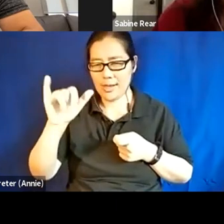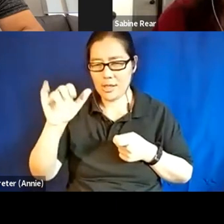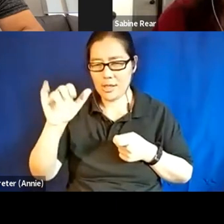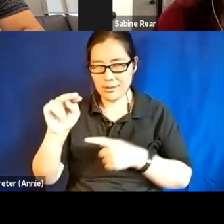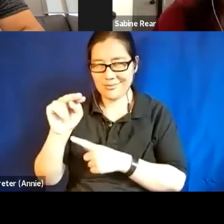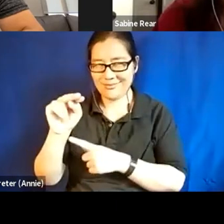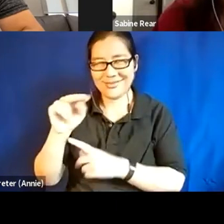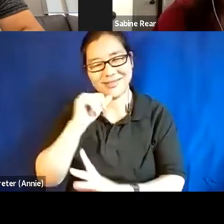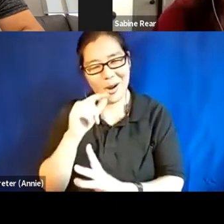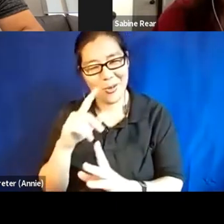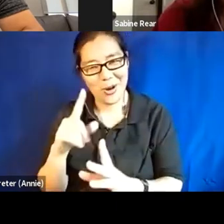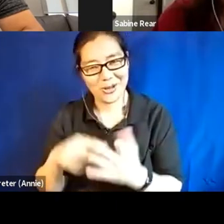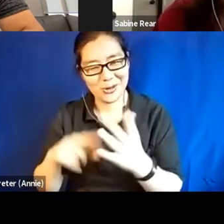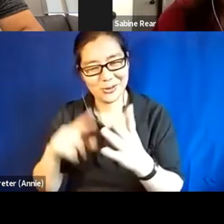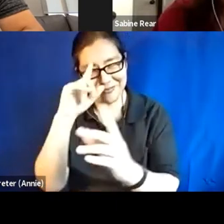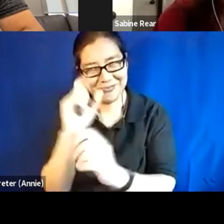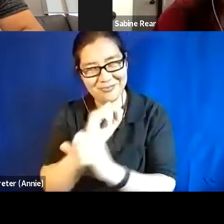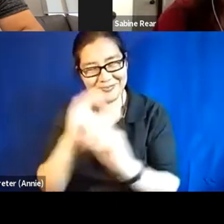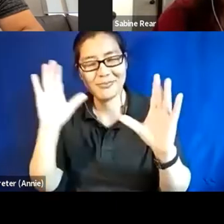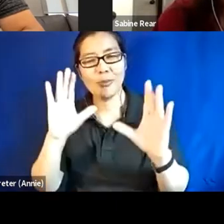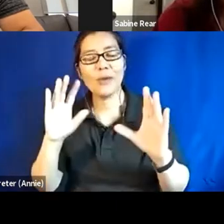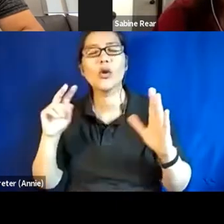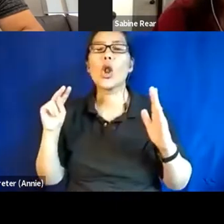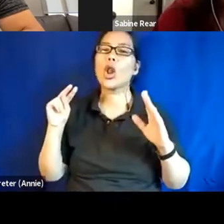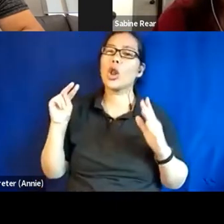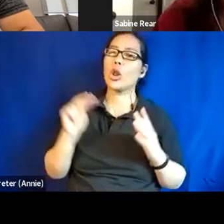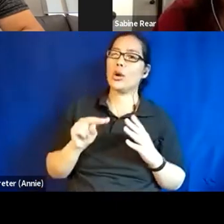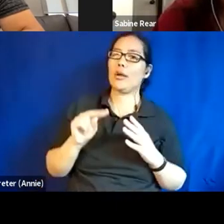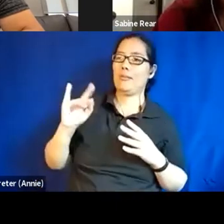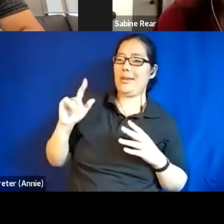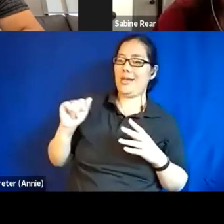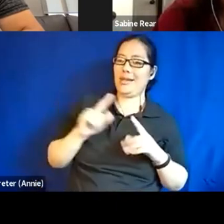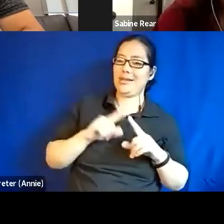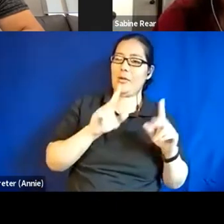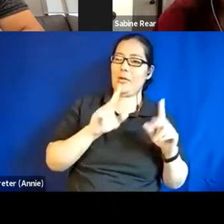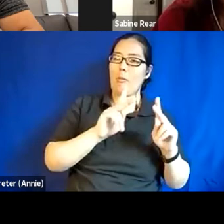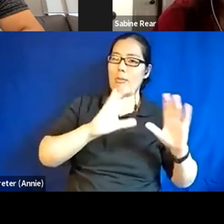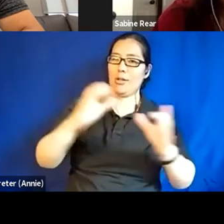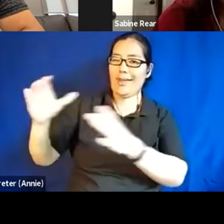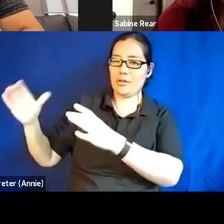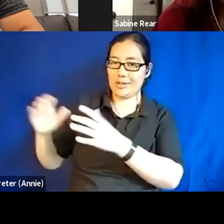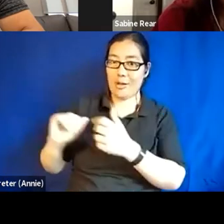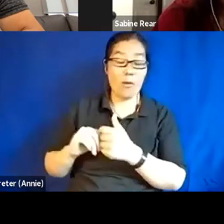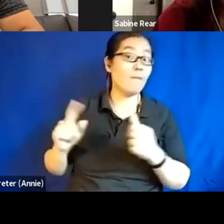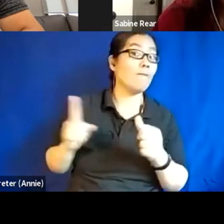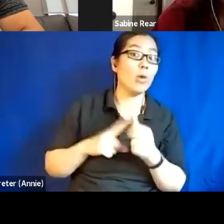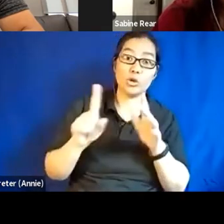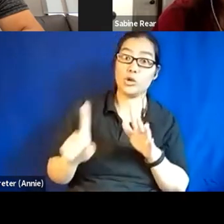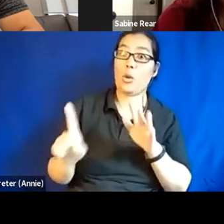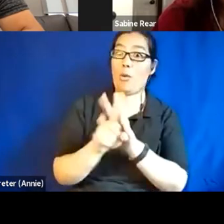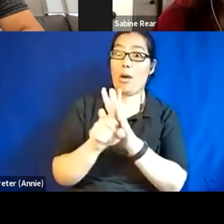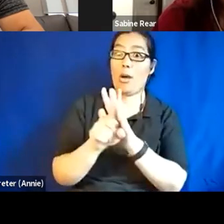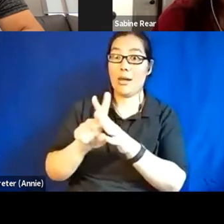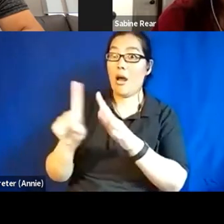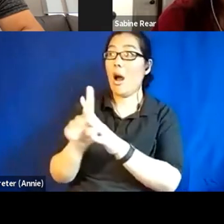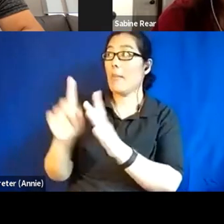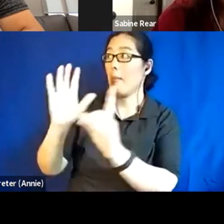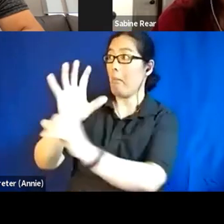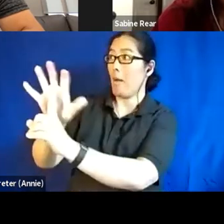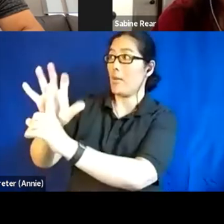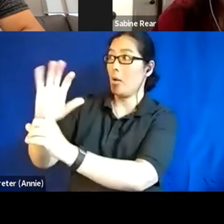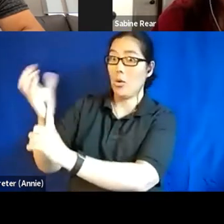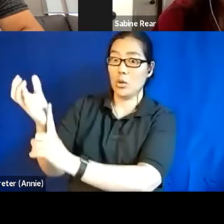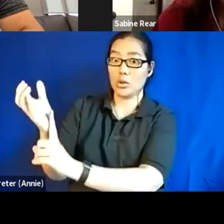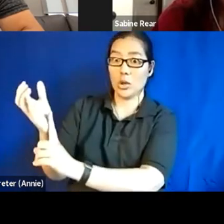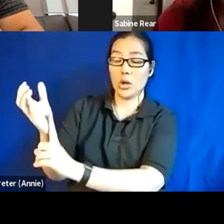think about, but if you look at a lot of media and you look at different populations, how they're first represented in media in a respect, somewhat respectable